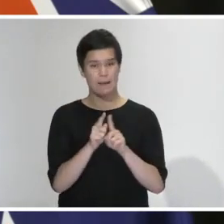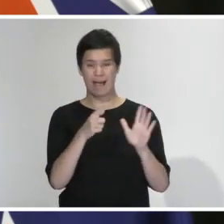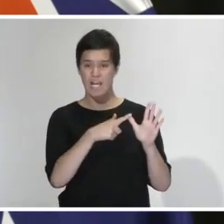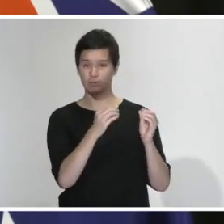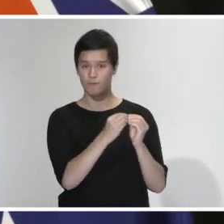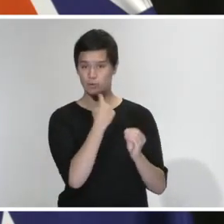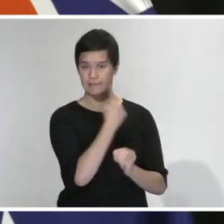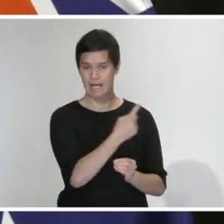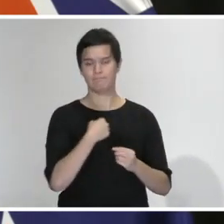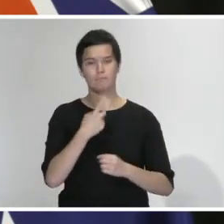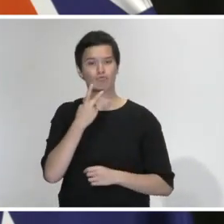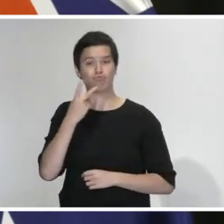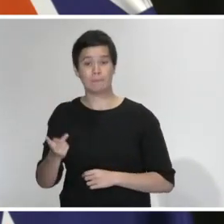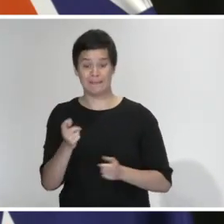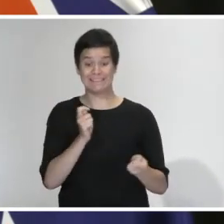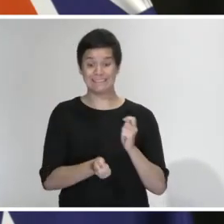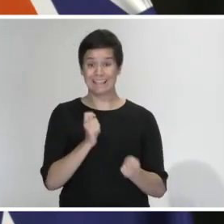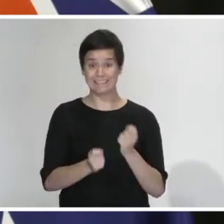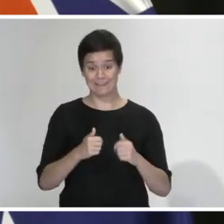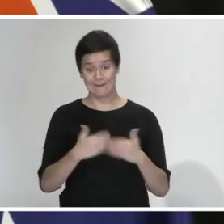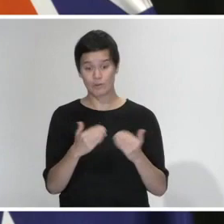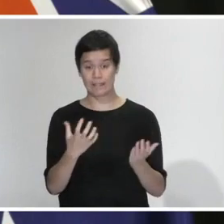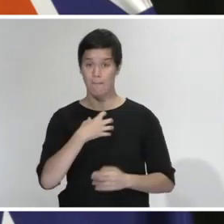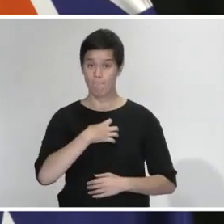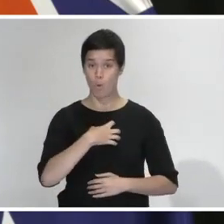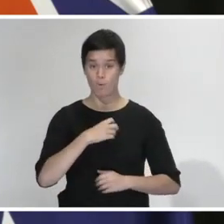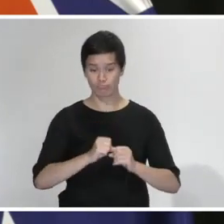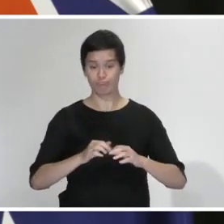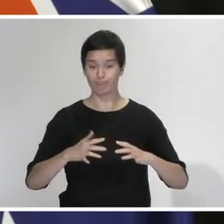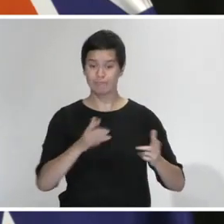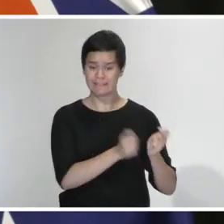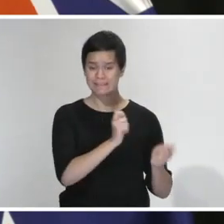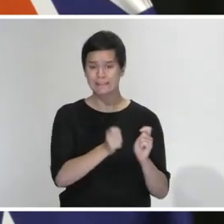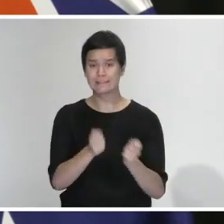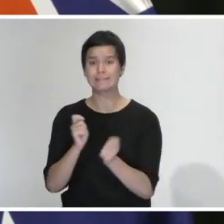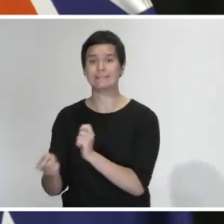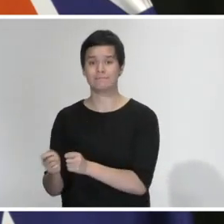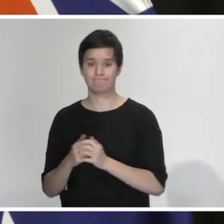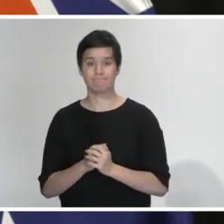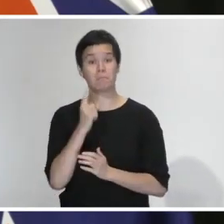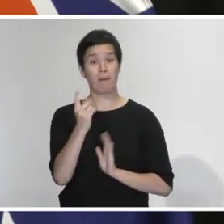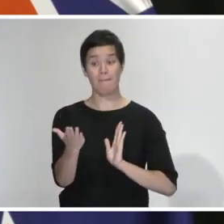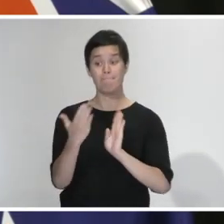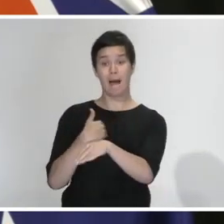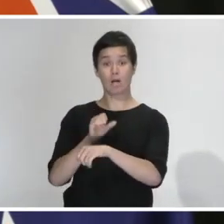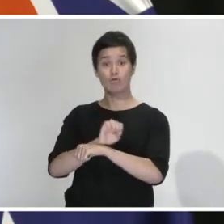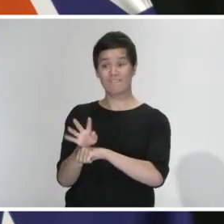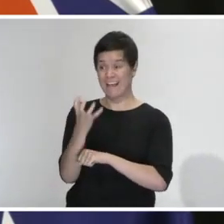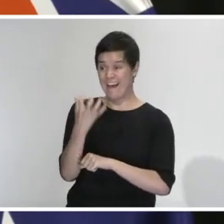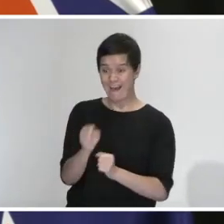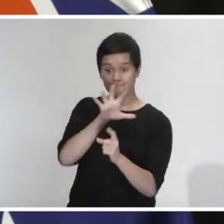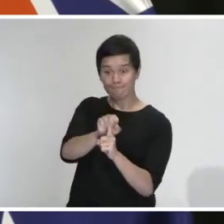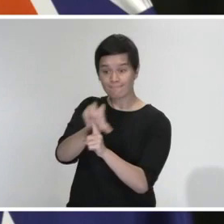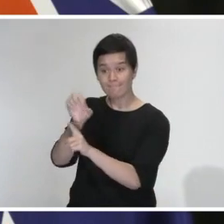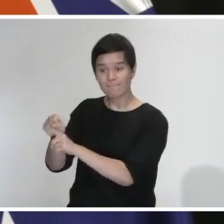testing capacity. We are testing more and more people and the growth and the number of new cases remains relatively consistent. While I